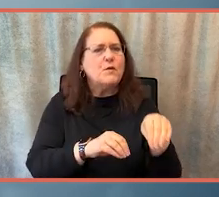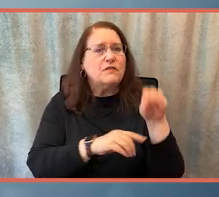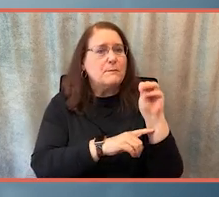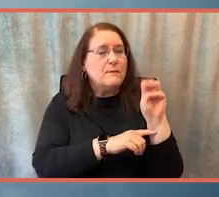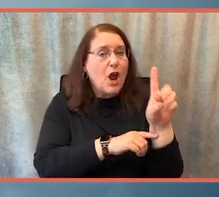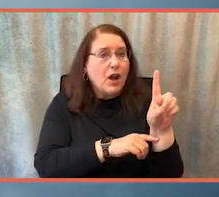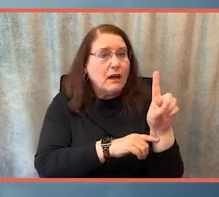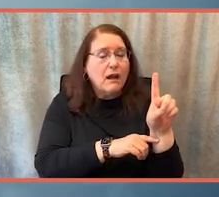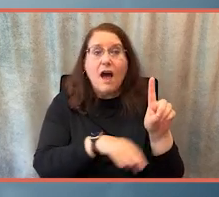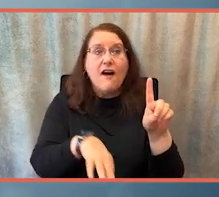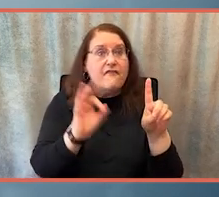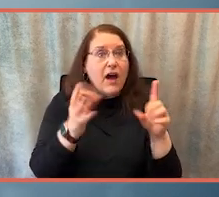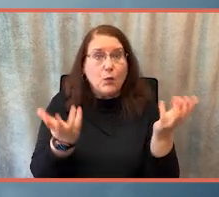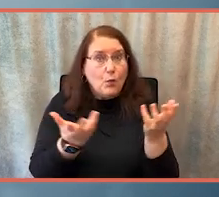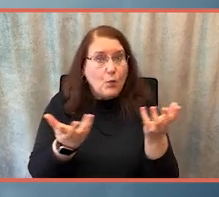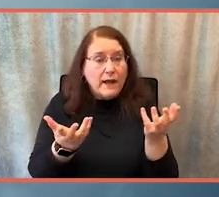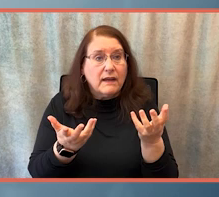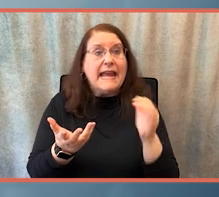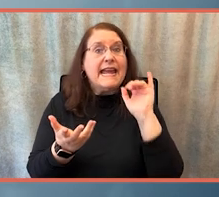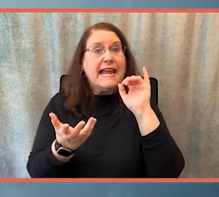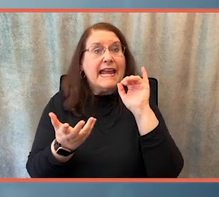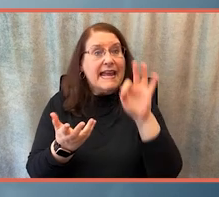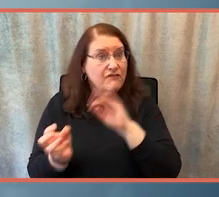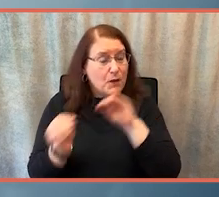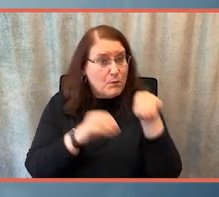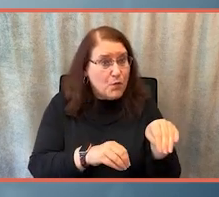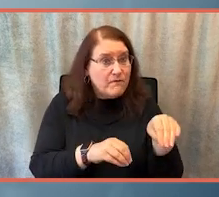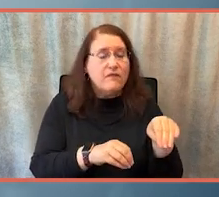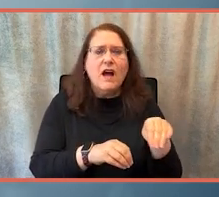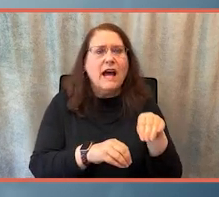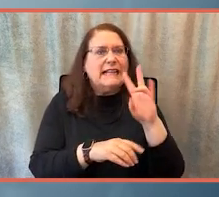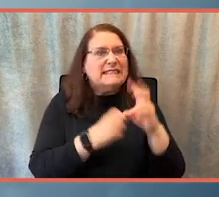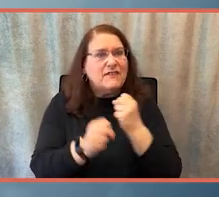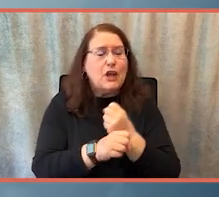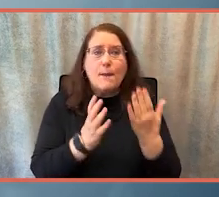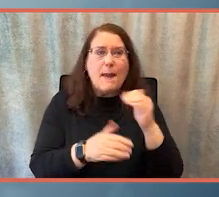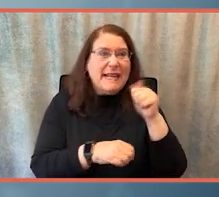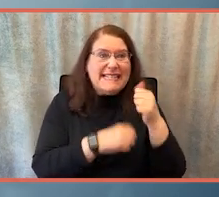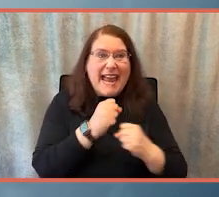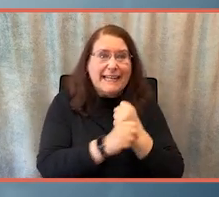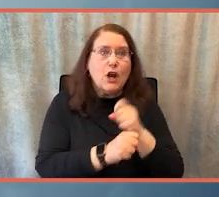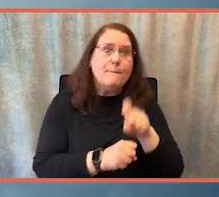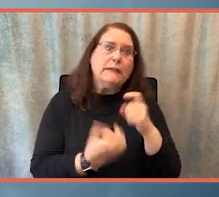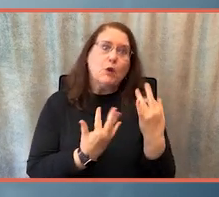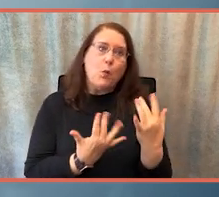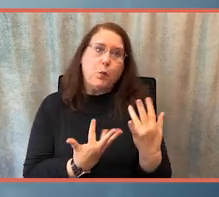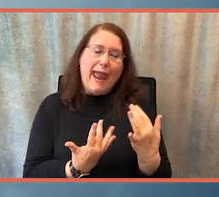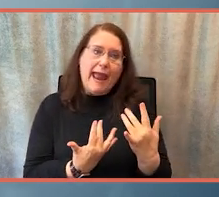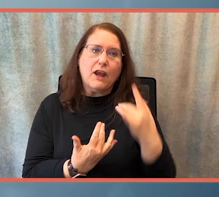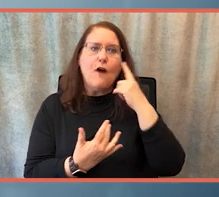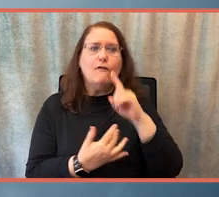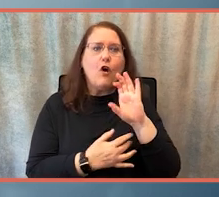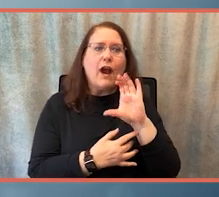but what we found out was that there would be about a seven to 10 year wait list for Claire to access